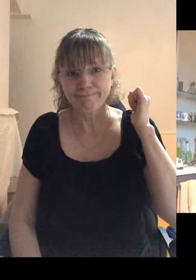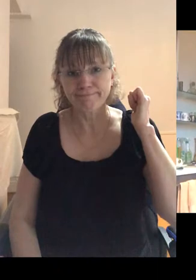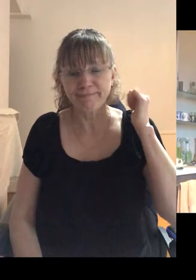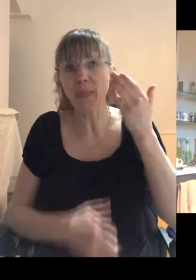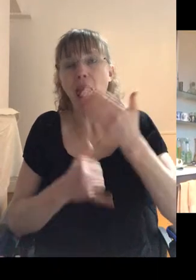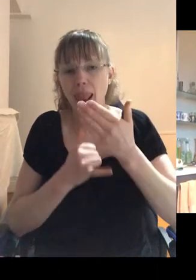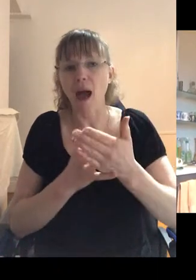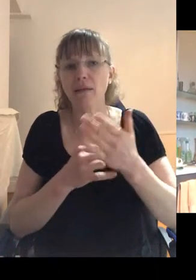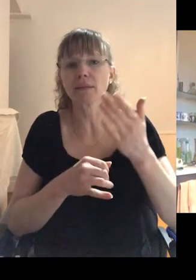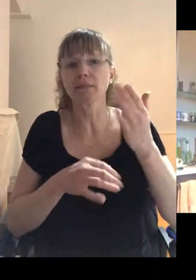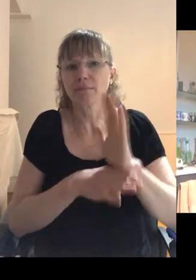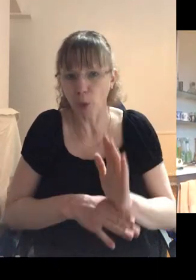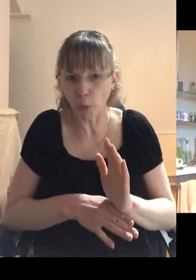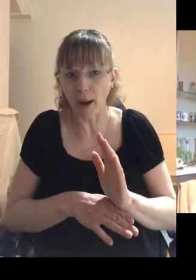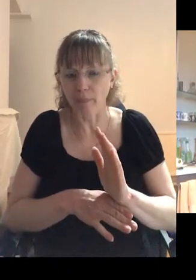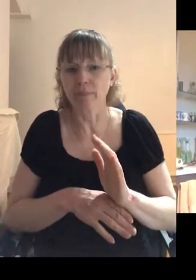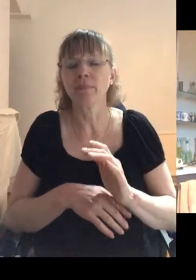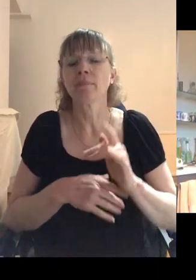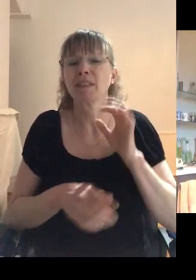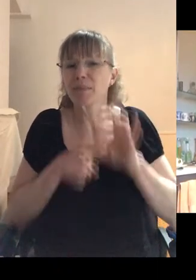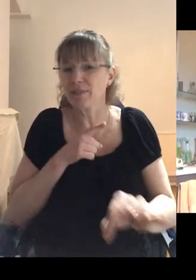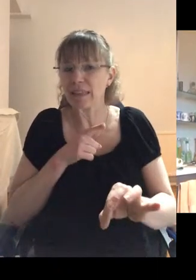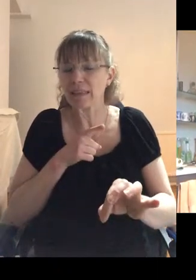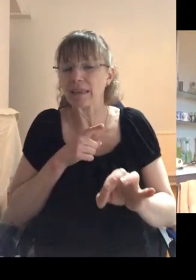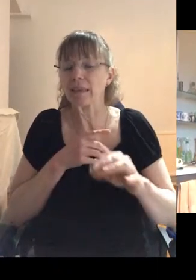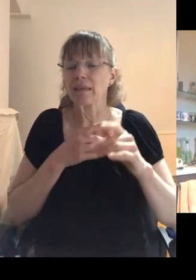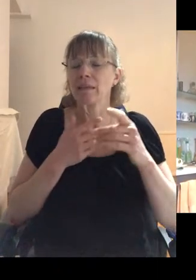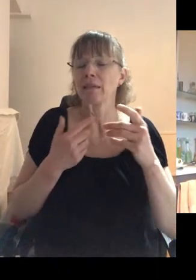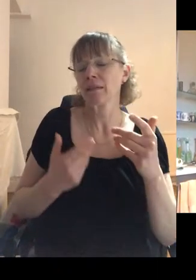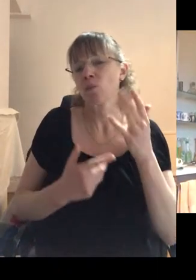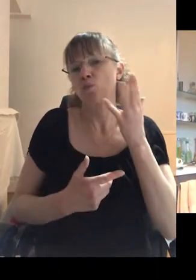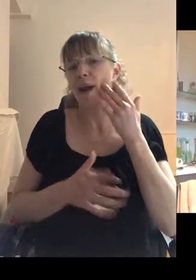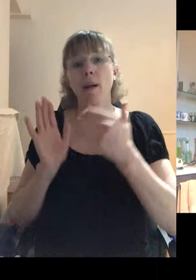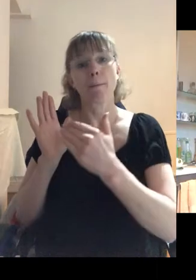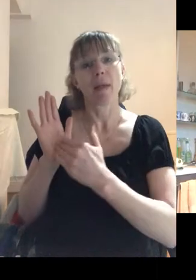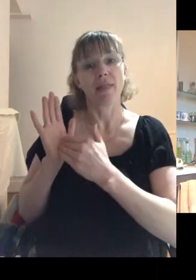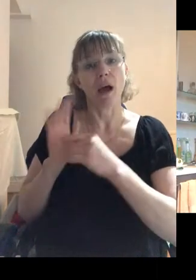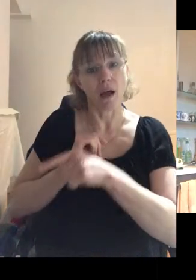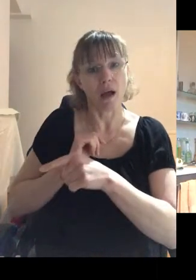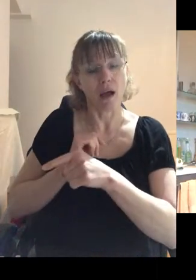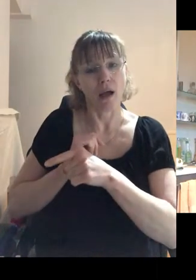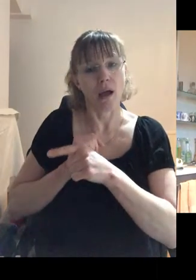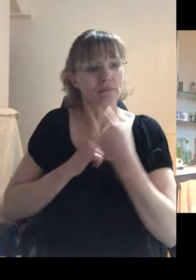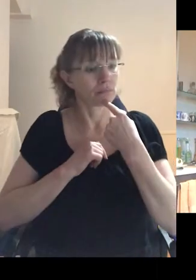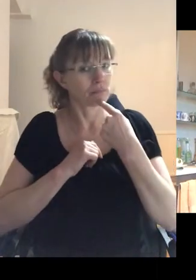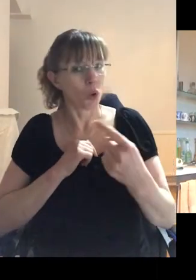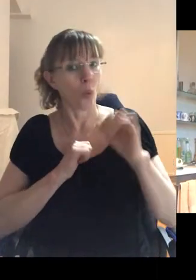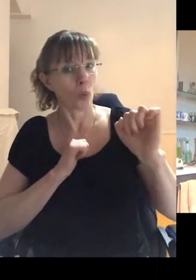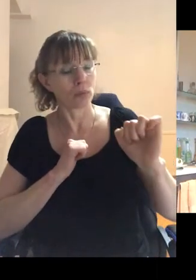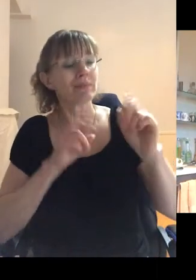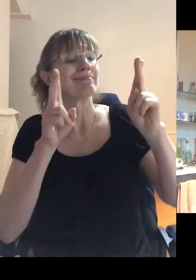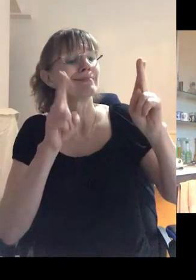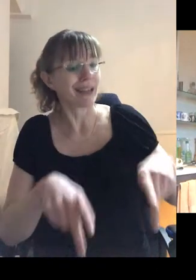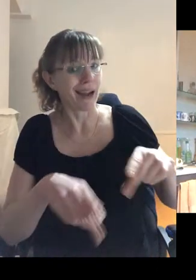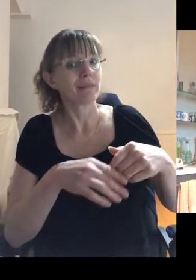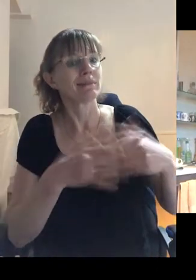that last episode, particularly, where, where, you know, the mother told Jill that he died